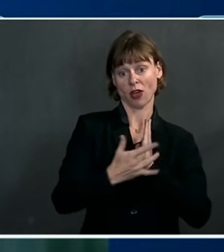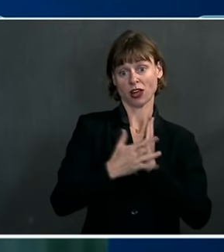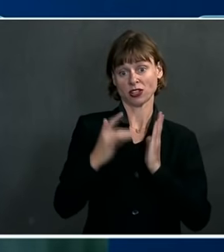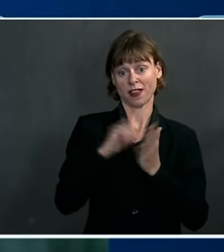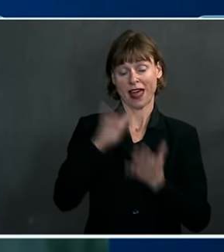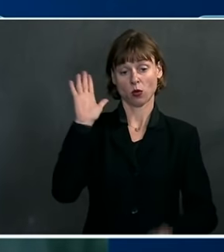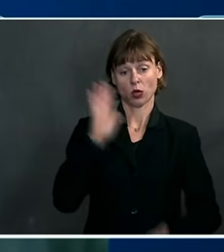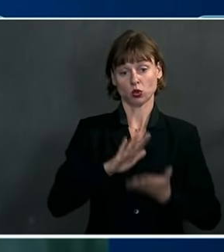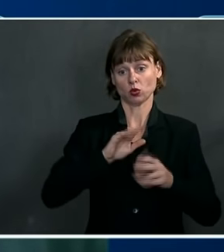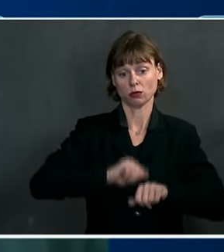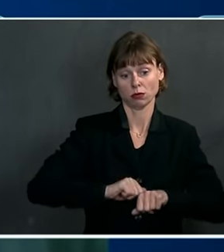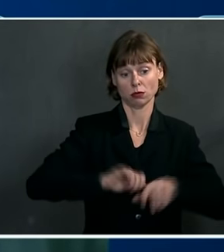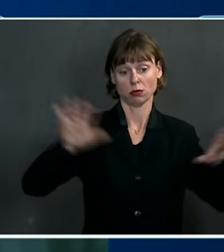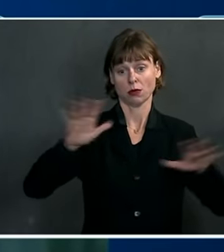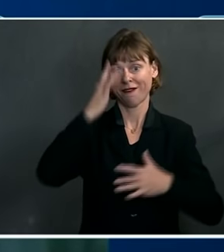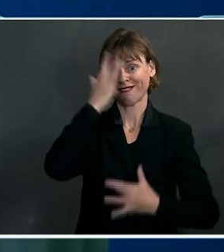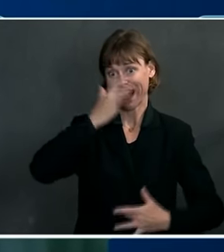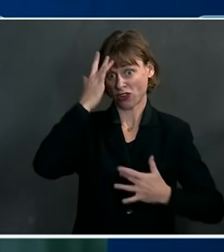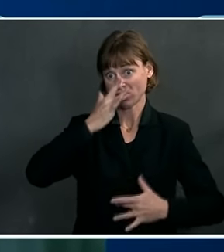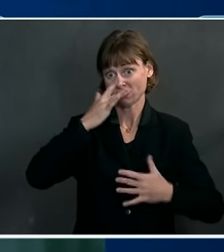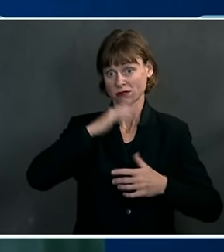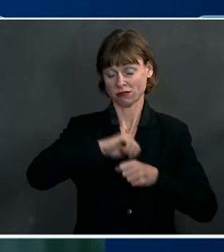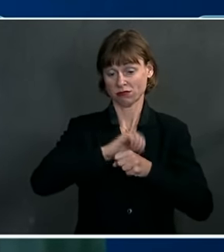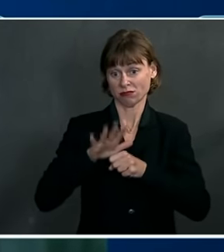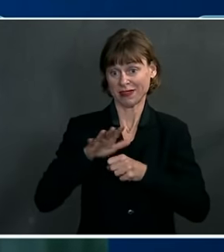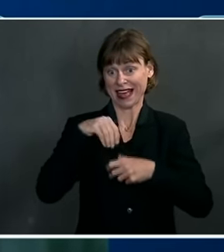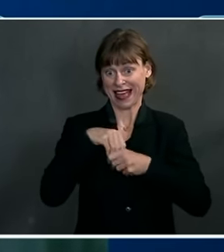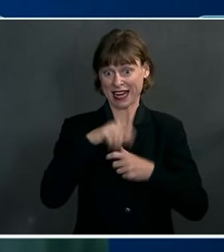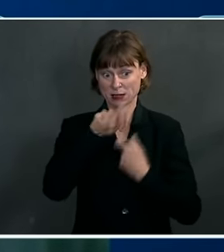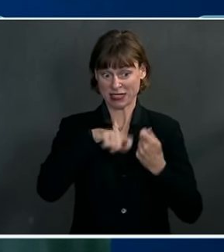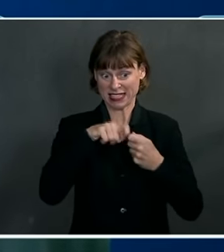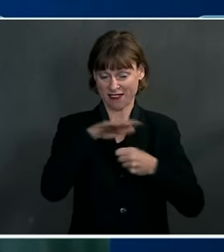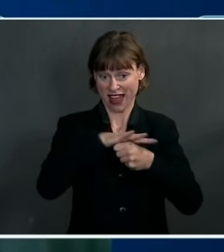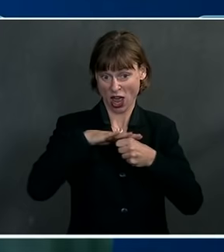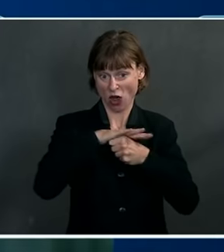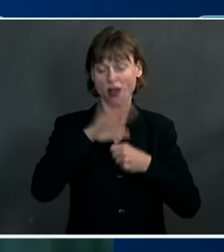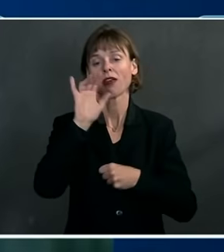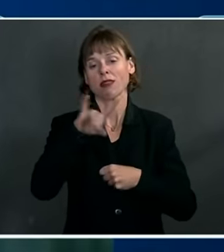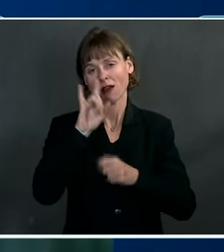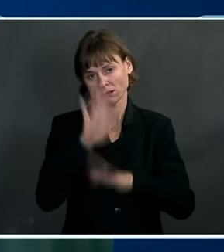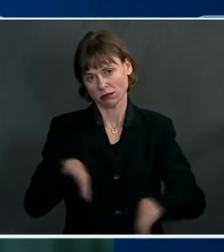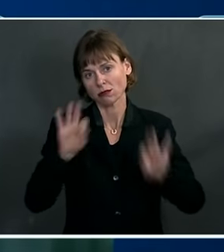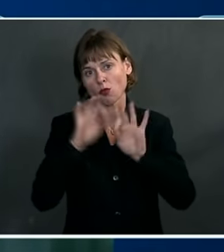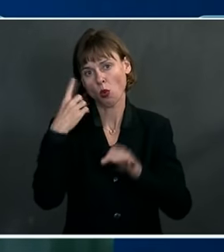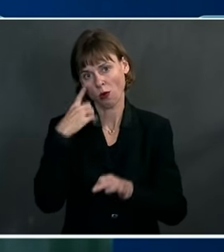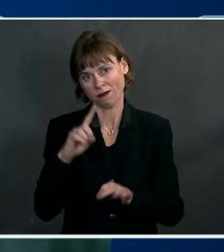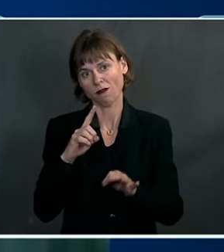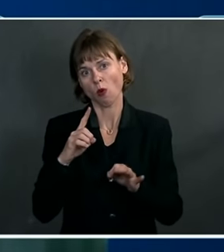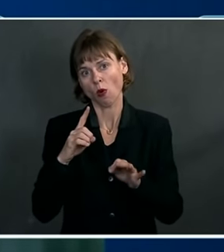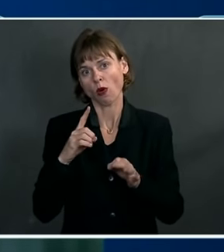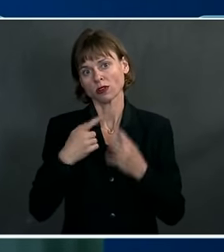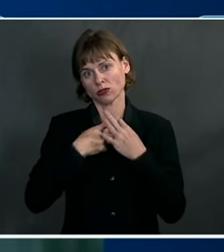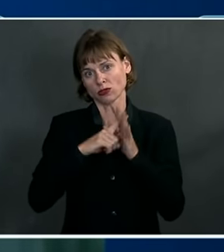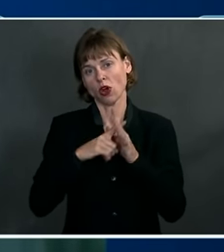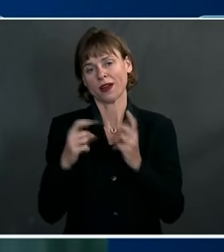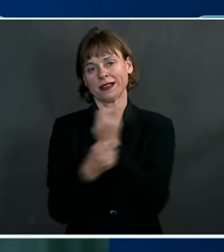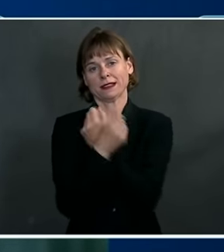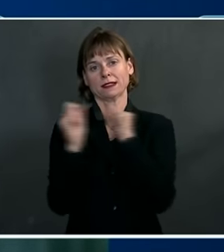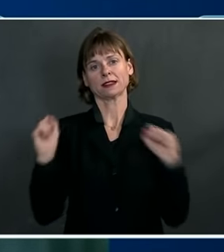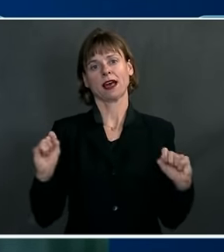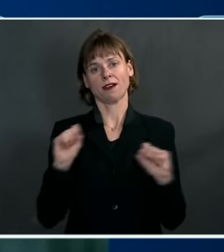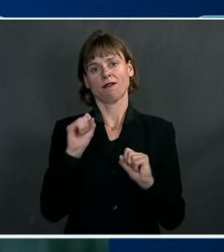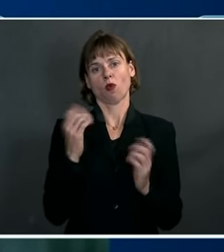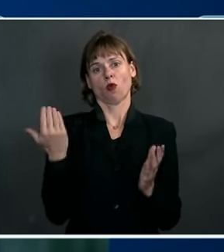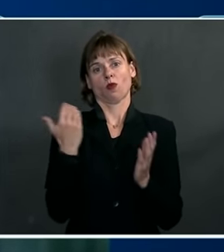there is a lot of virus in a particular area is also important to supporting the safe reopening of schools. But we